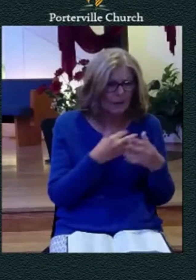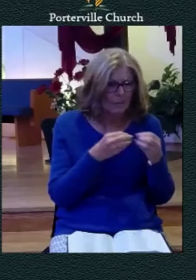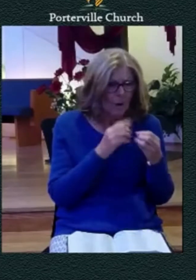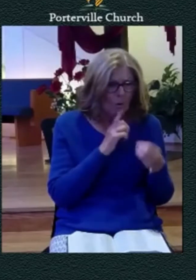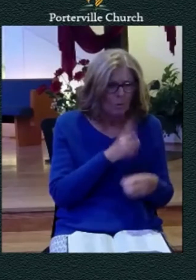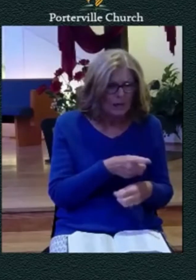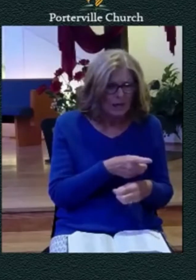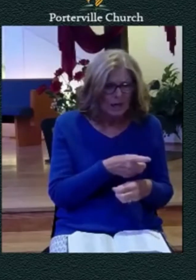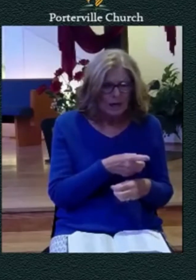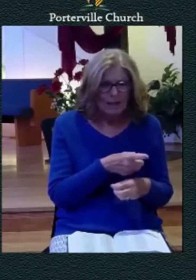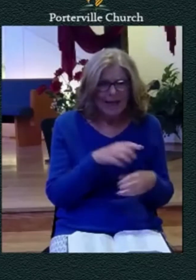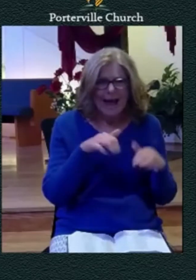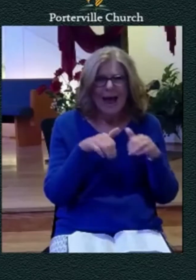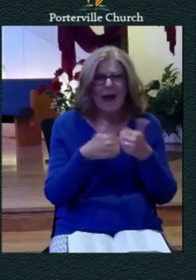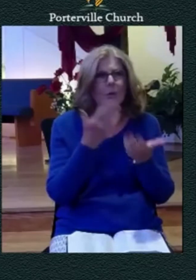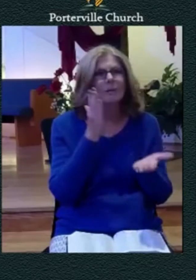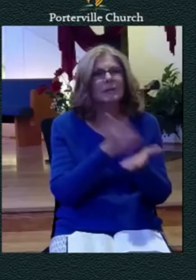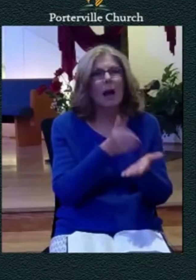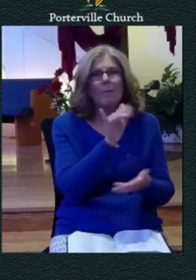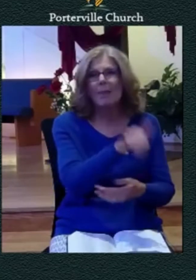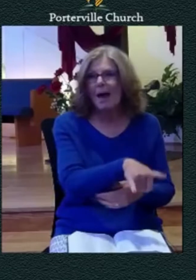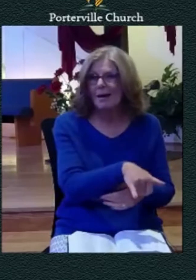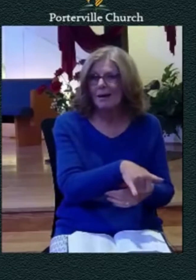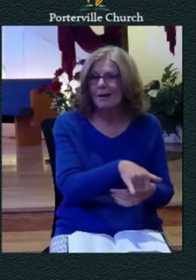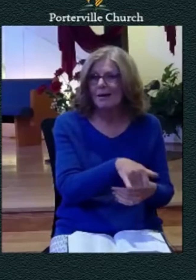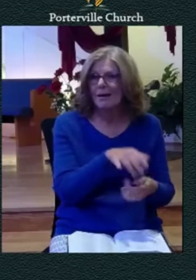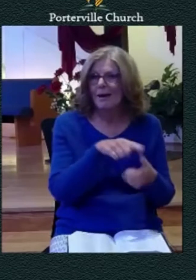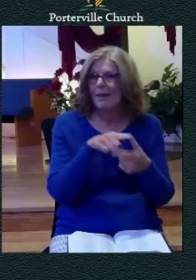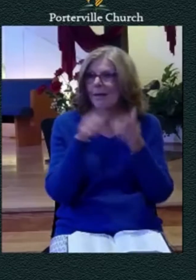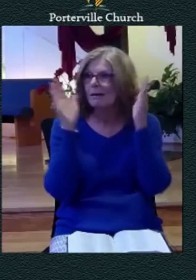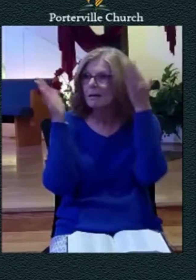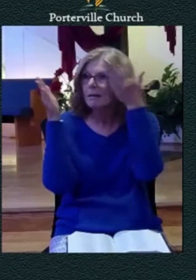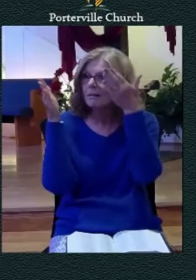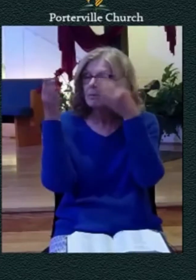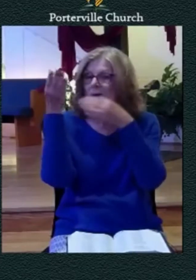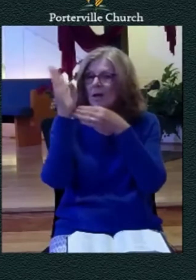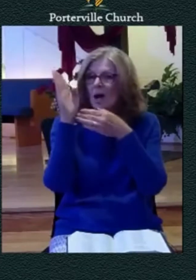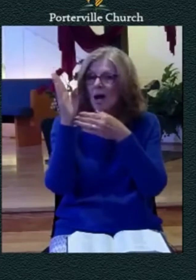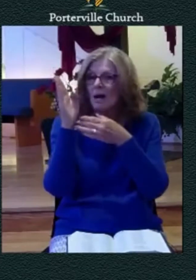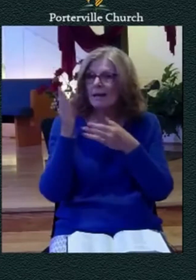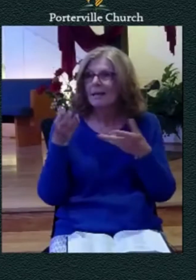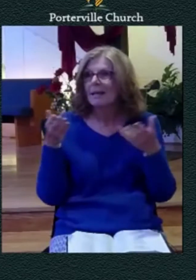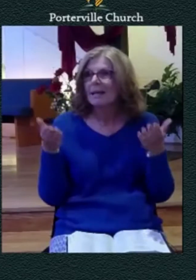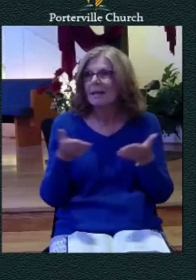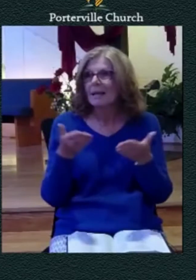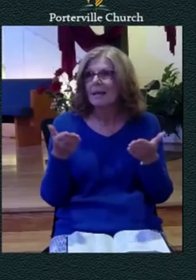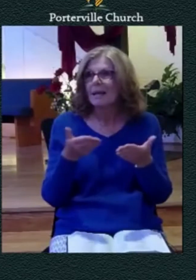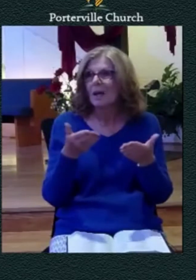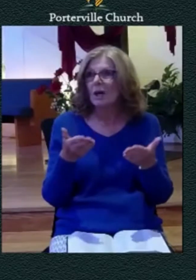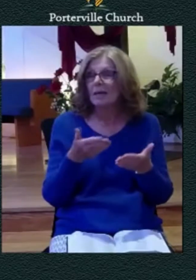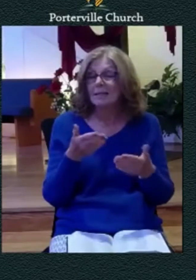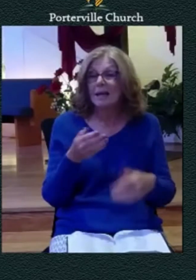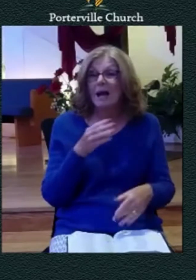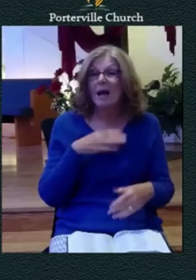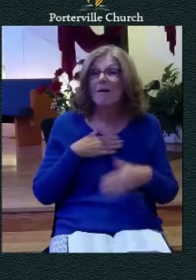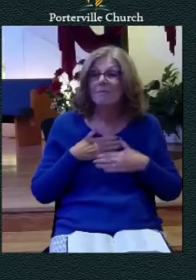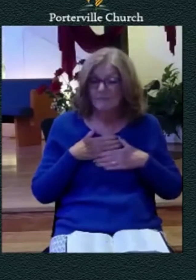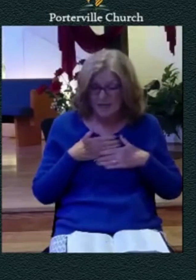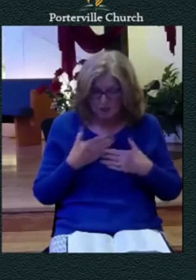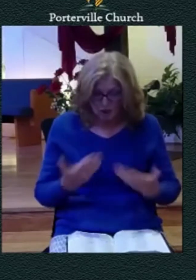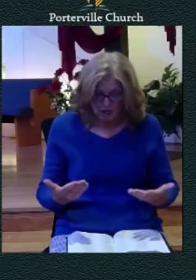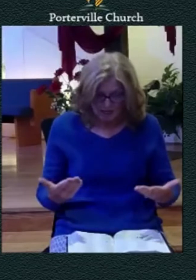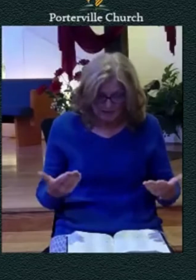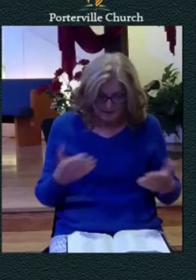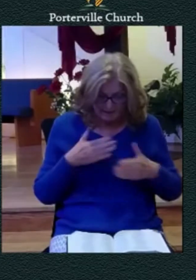place and it is here that his confession helps us it is